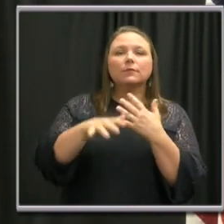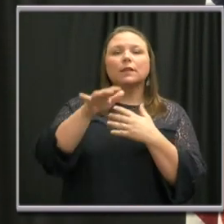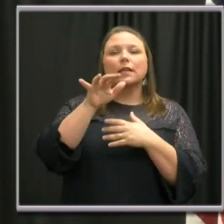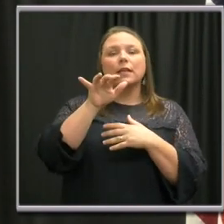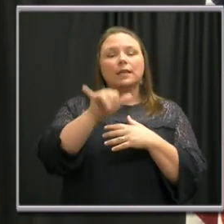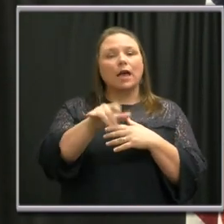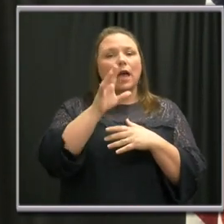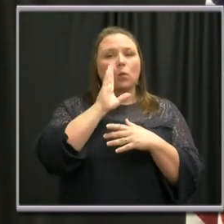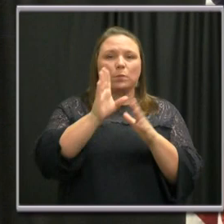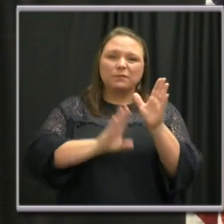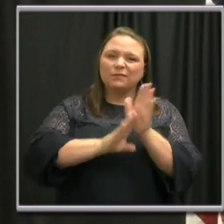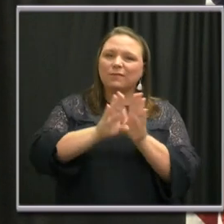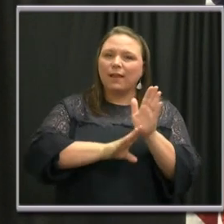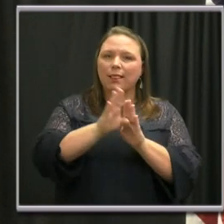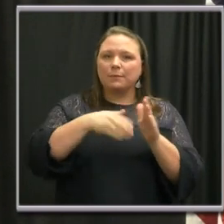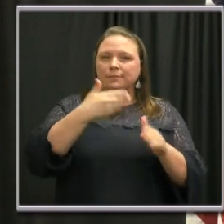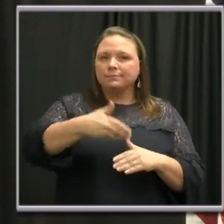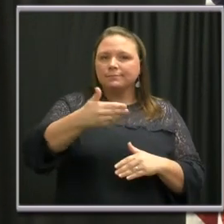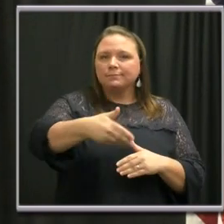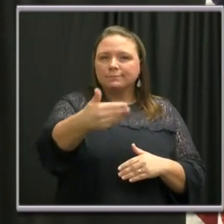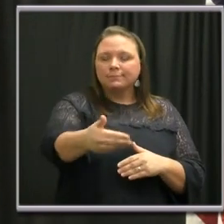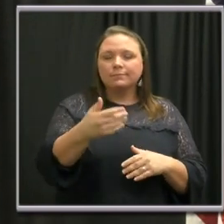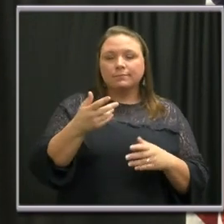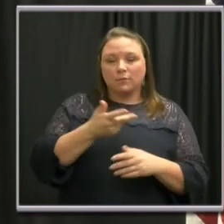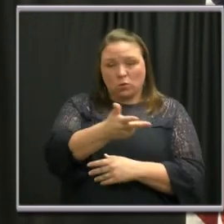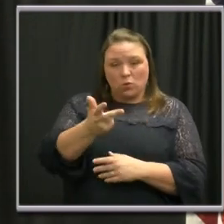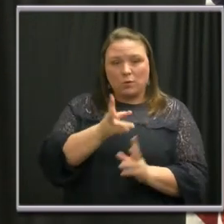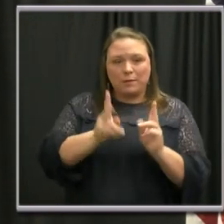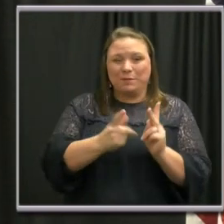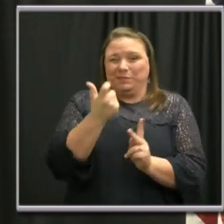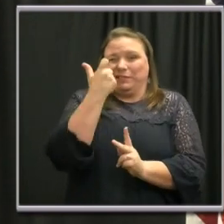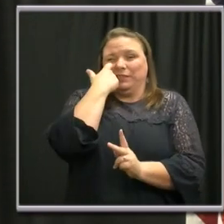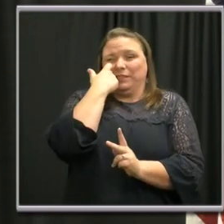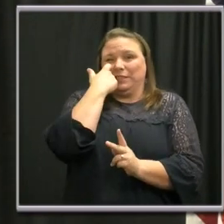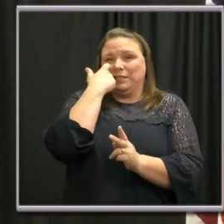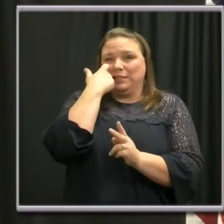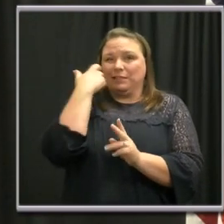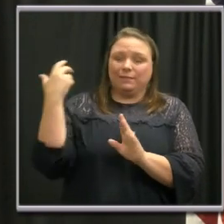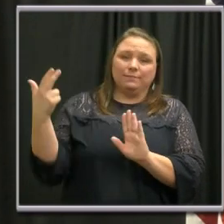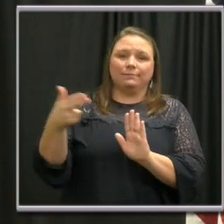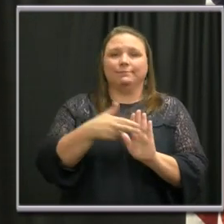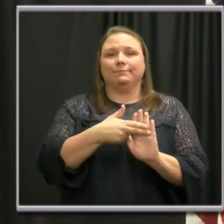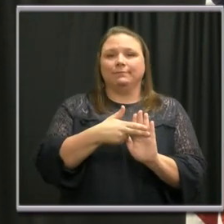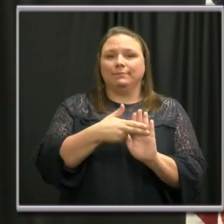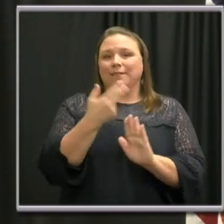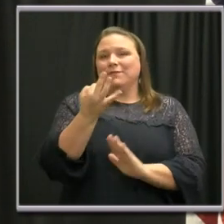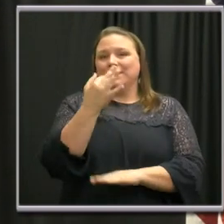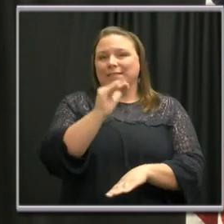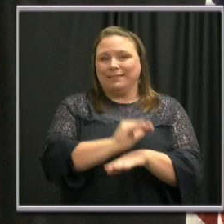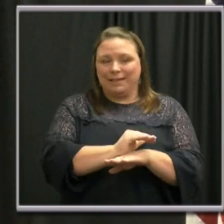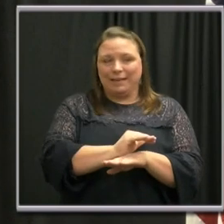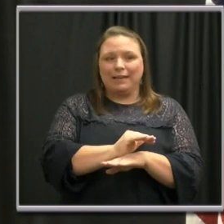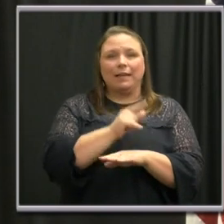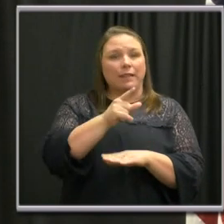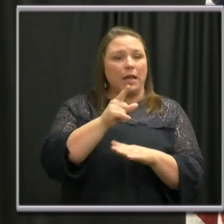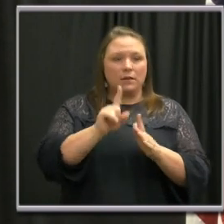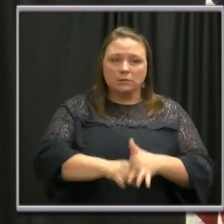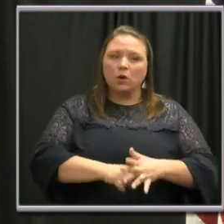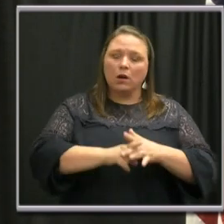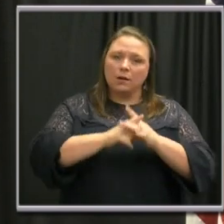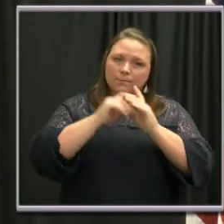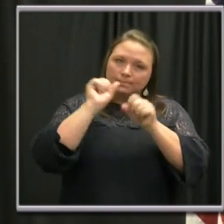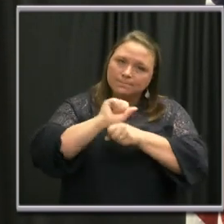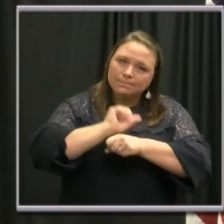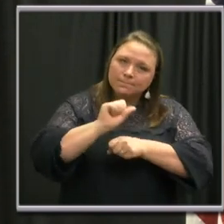be ongoing and developing. Again, these individuals literally were named Friday night, and they hit the ground running Saturday